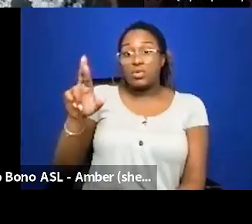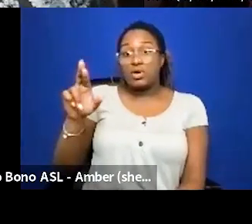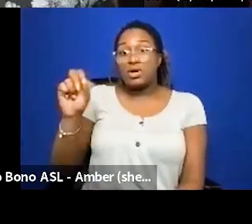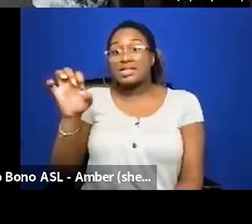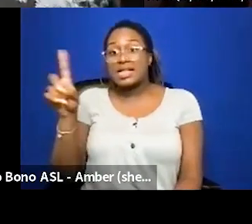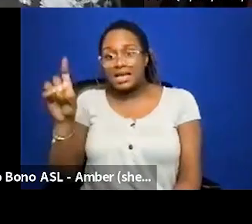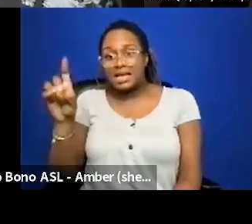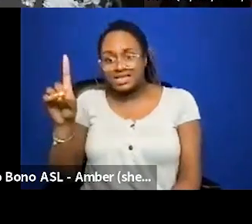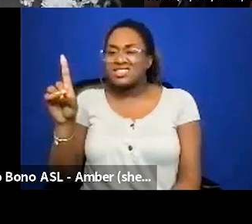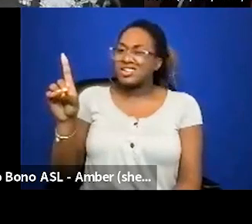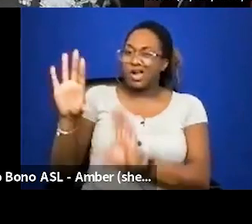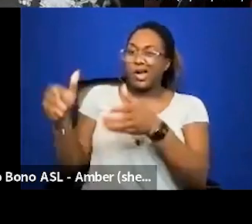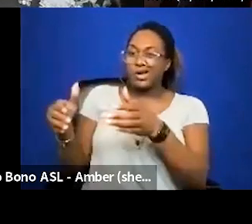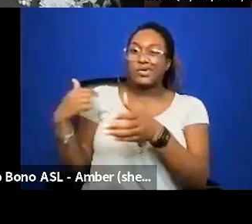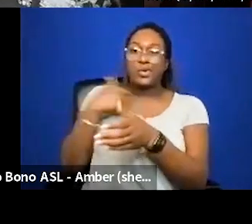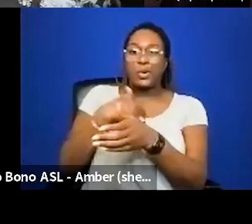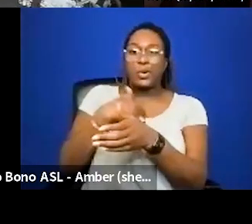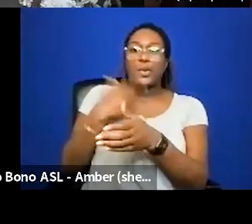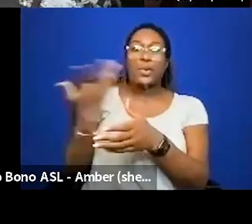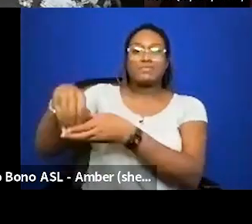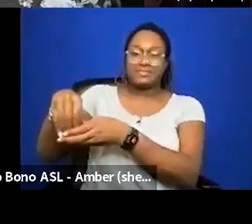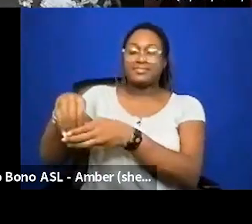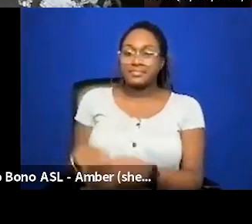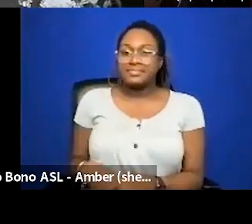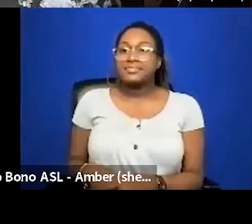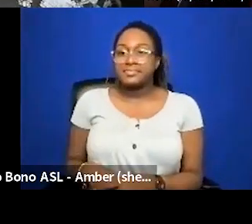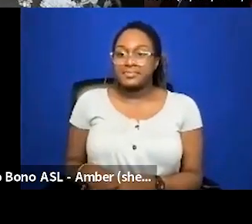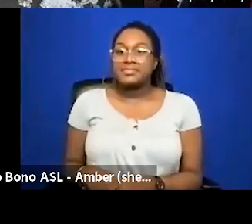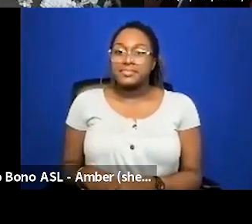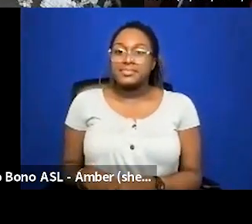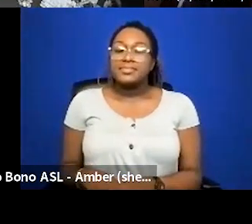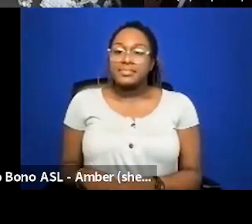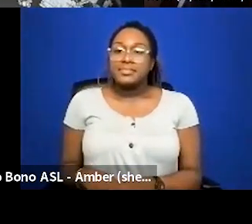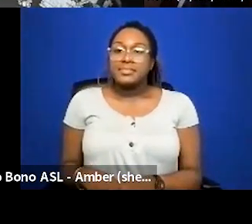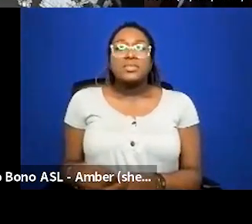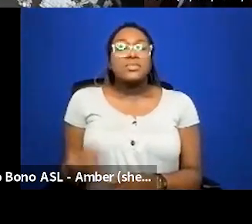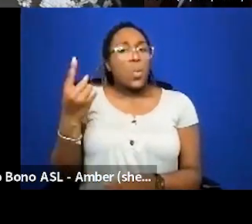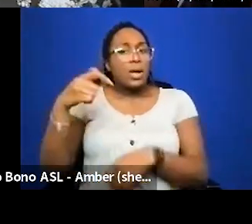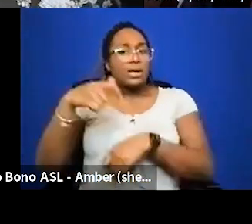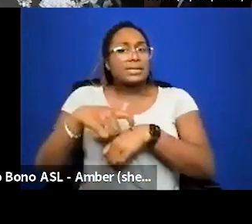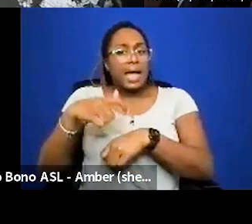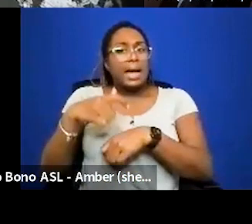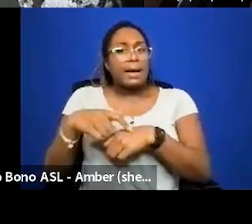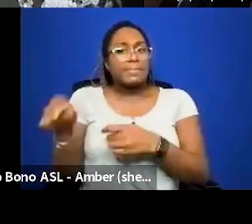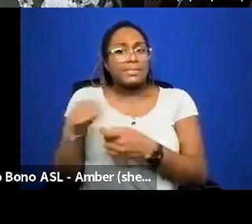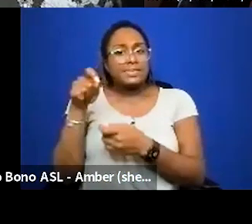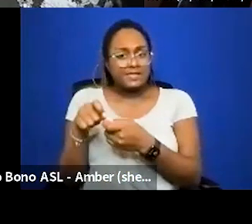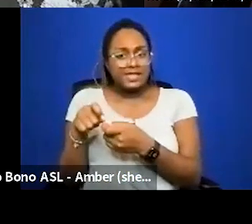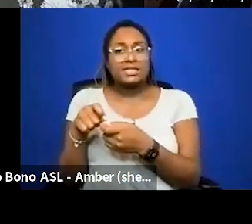of us were part of the supersize caucus and um there was one time period in particular